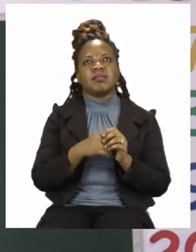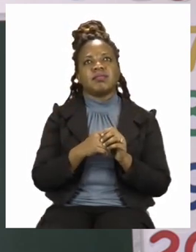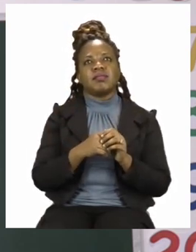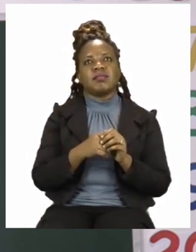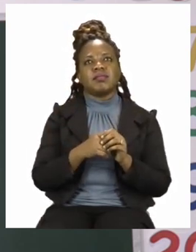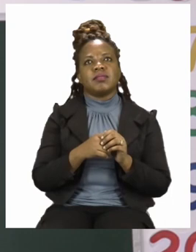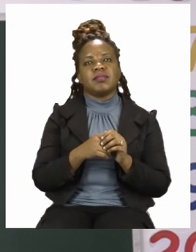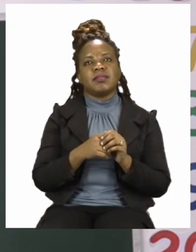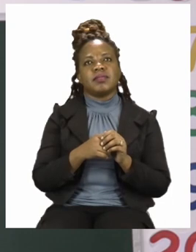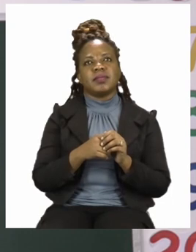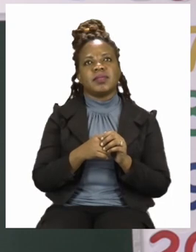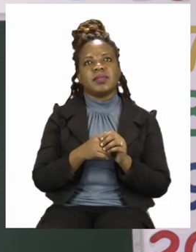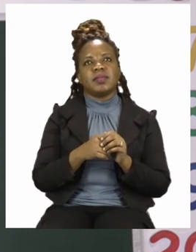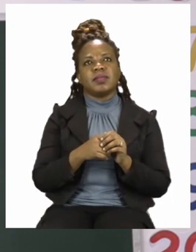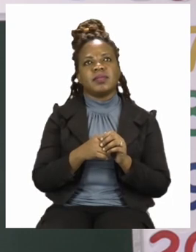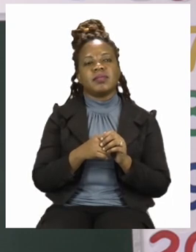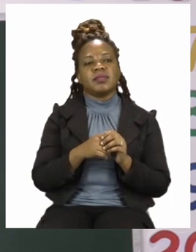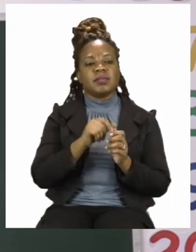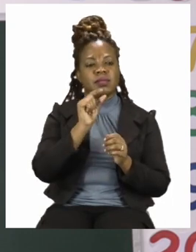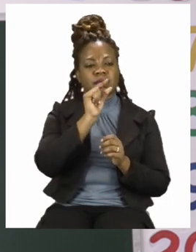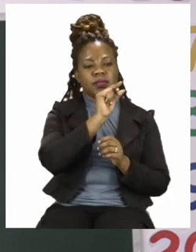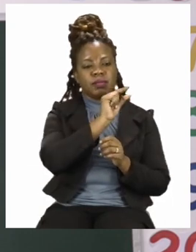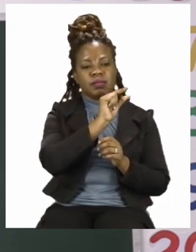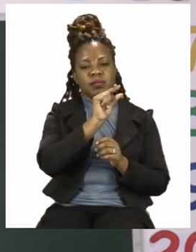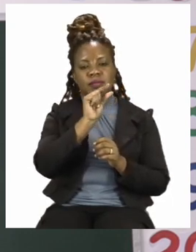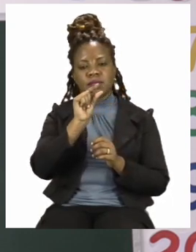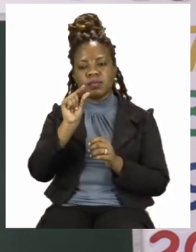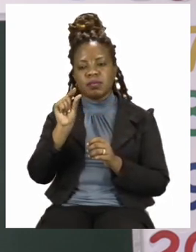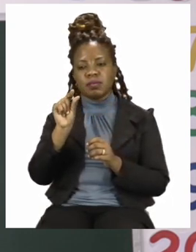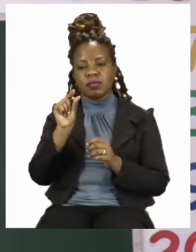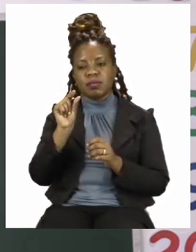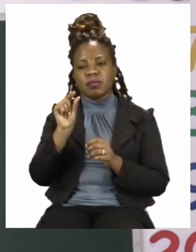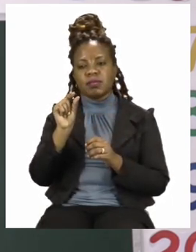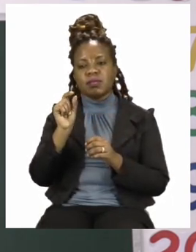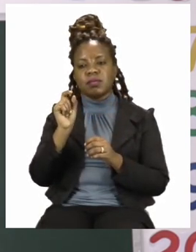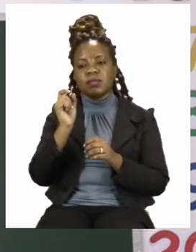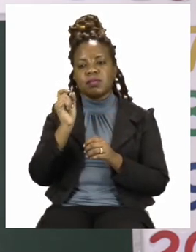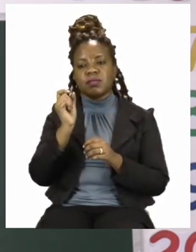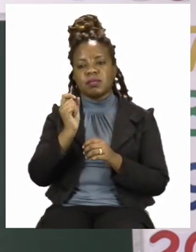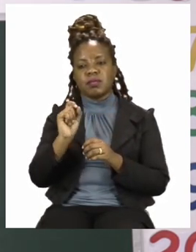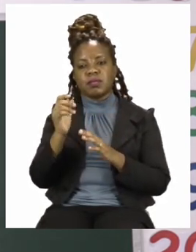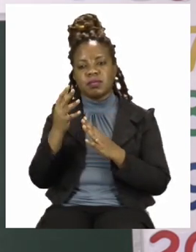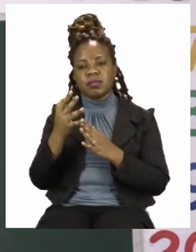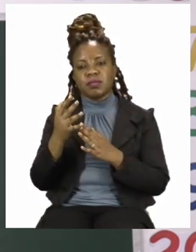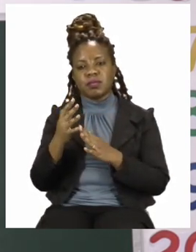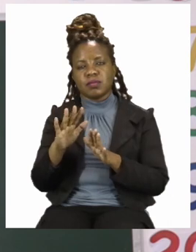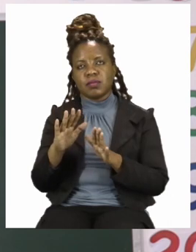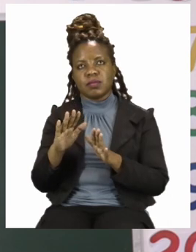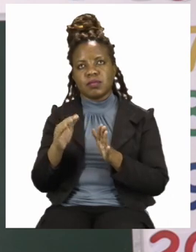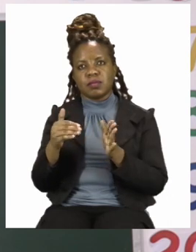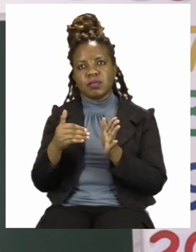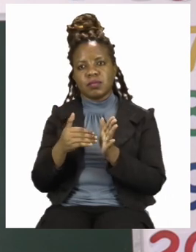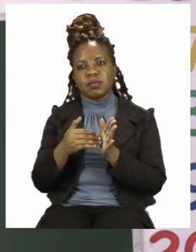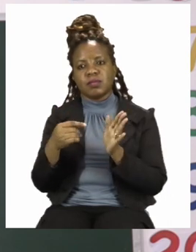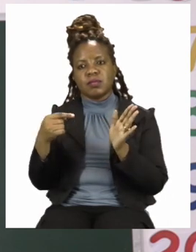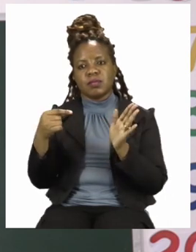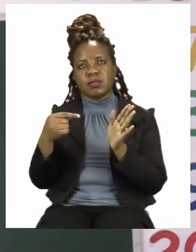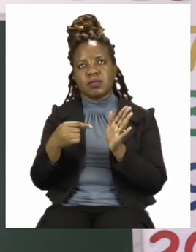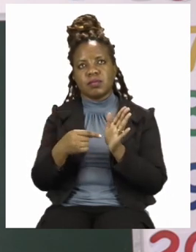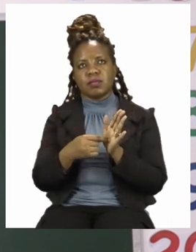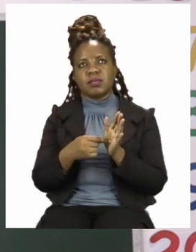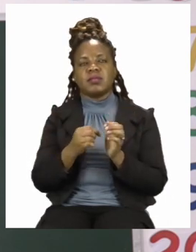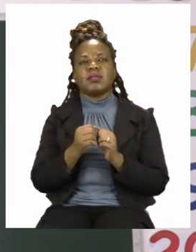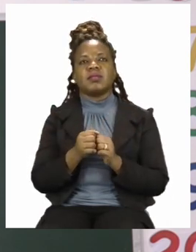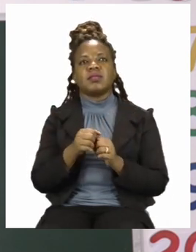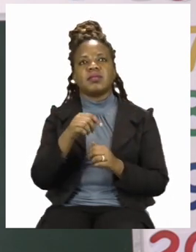And because this is a sentence, we put a full stop at the end. So our sentence now says she will